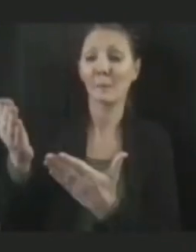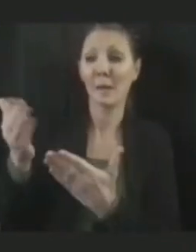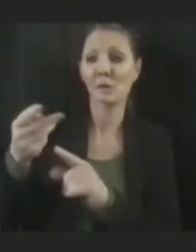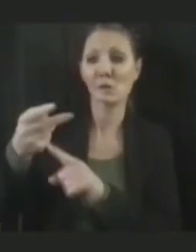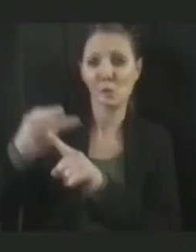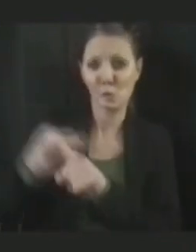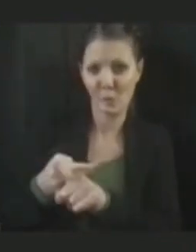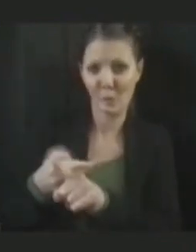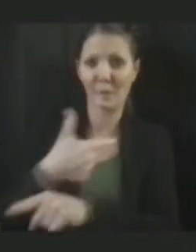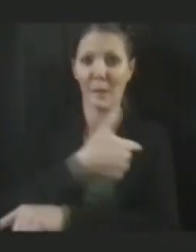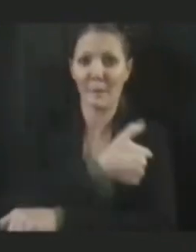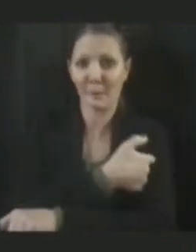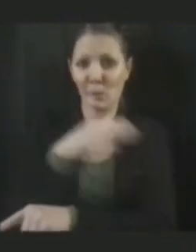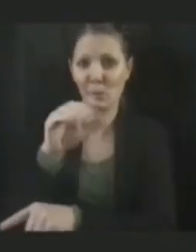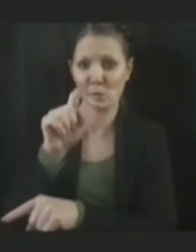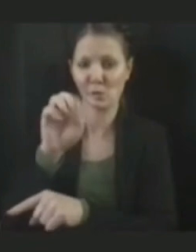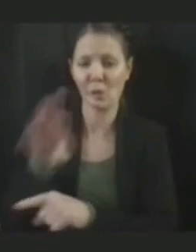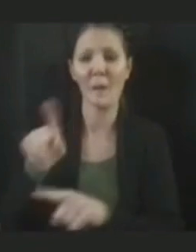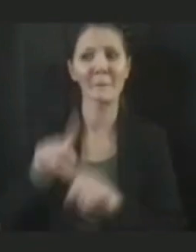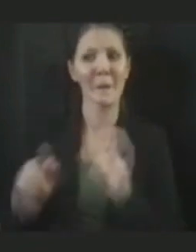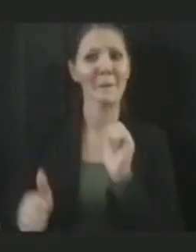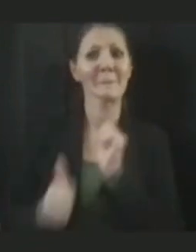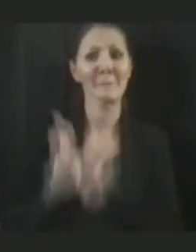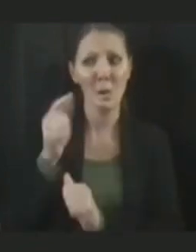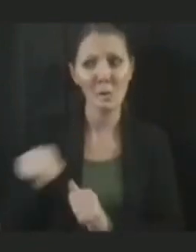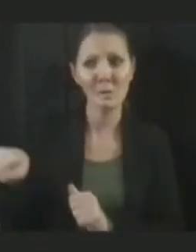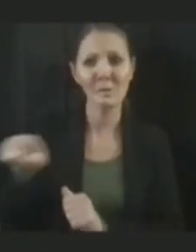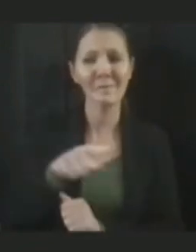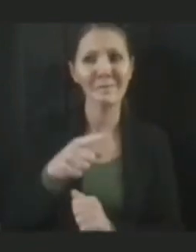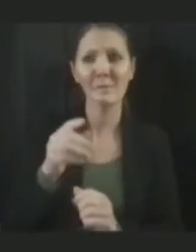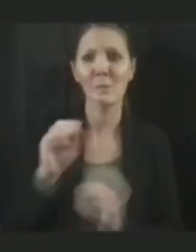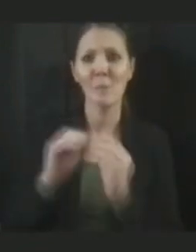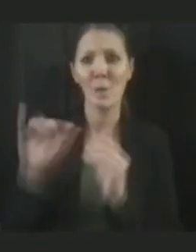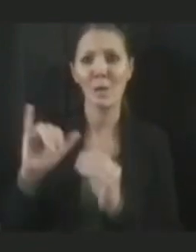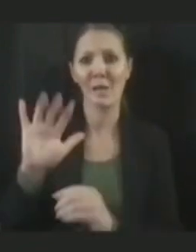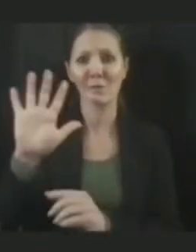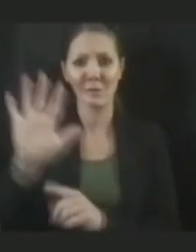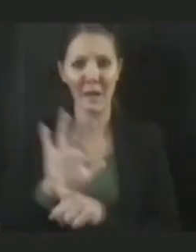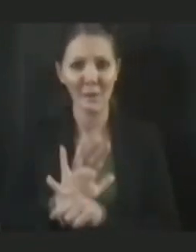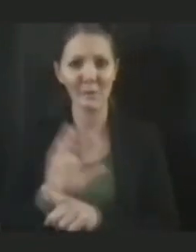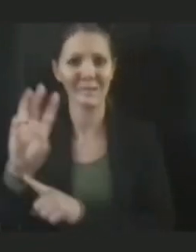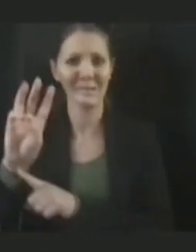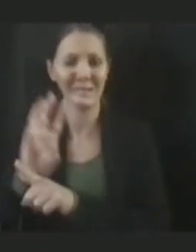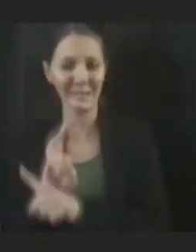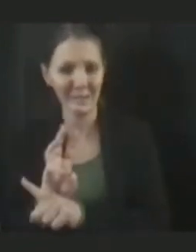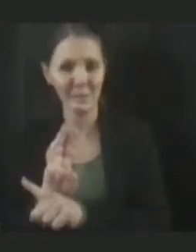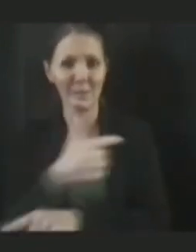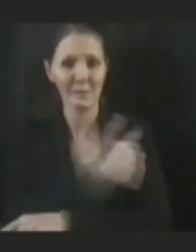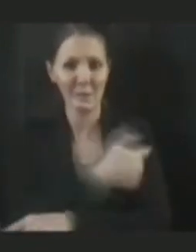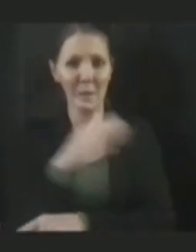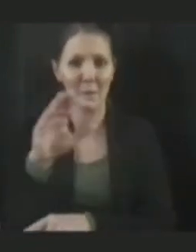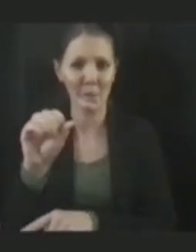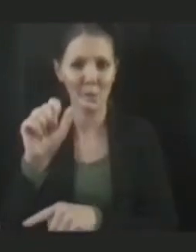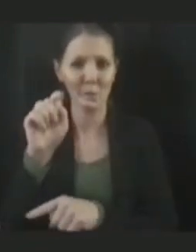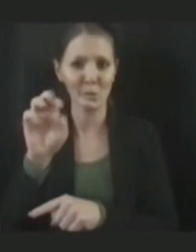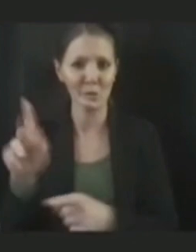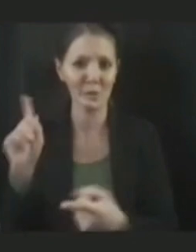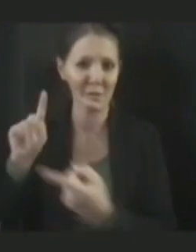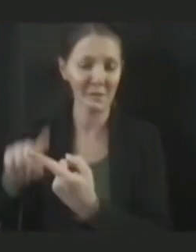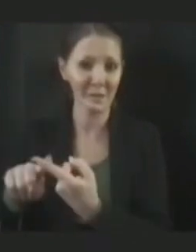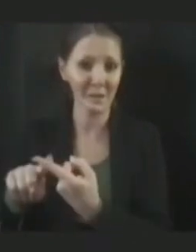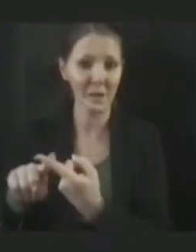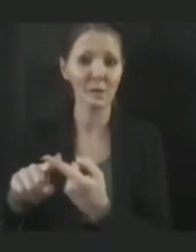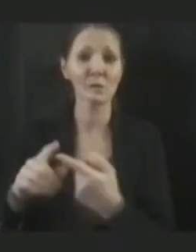a booster after many more months than that, probably closer to five or six months. And then the question now,